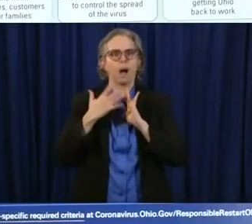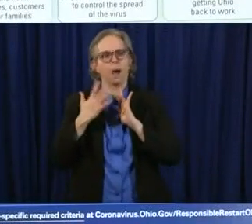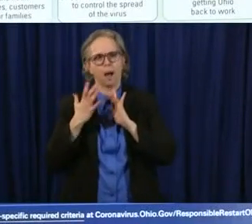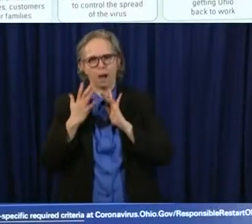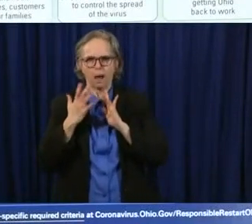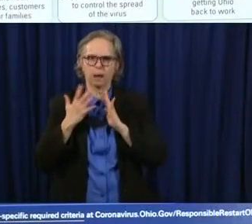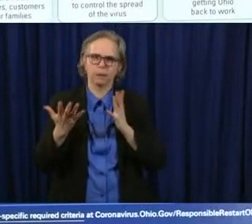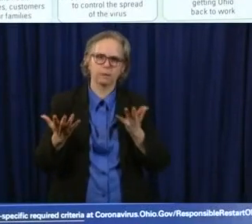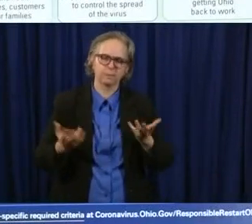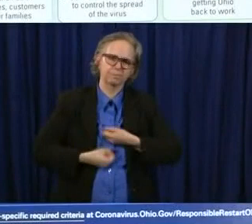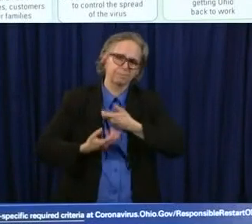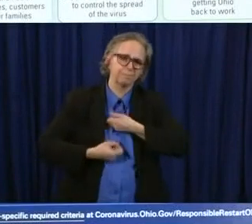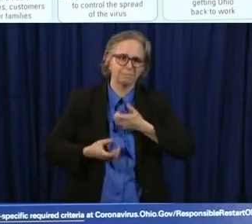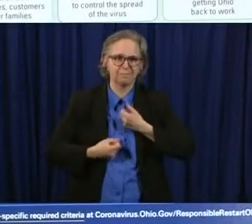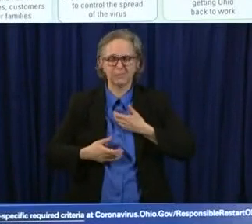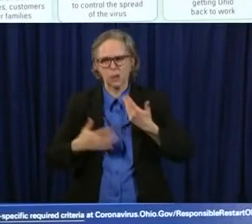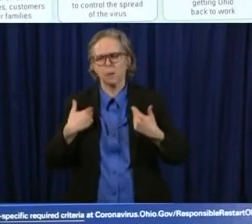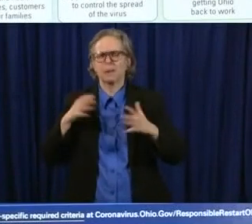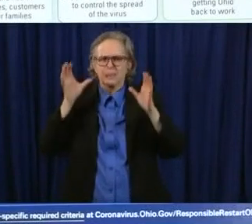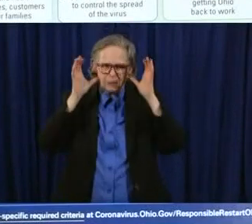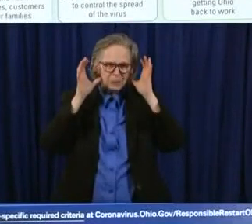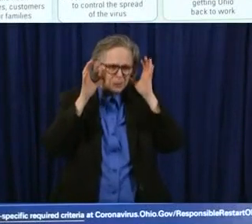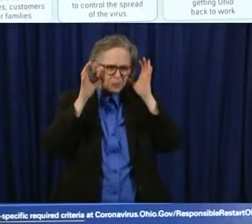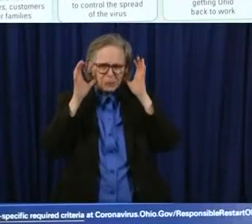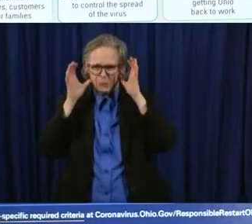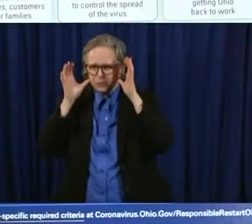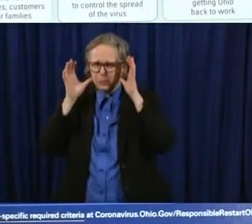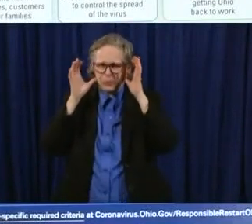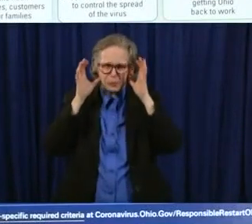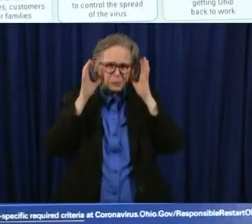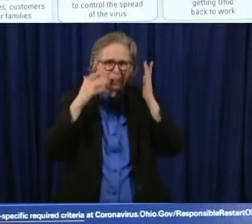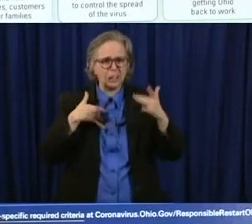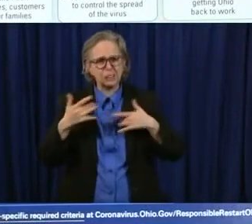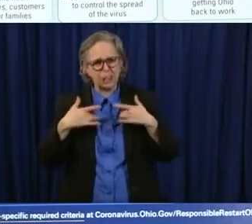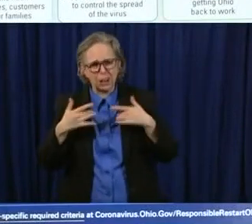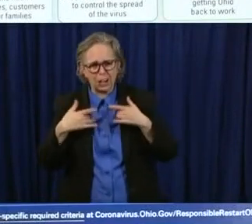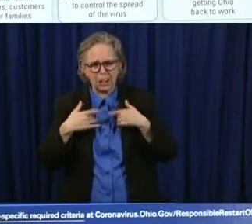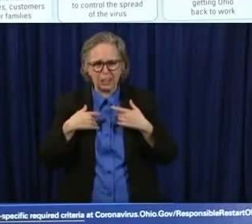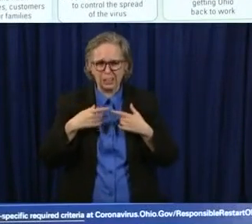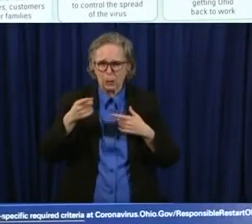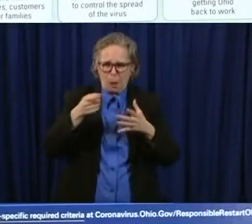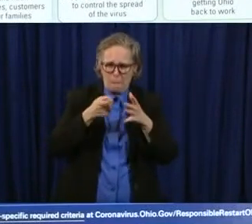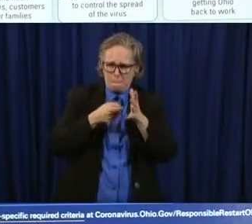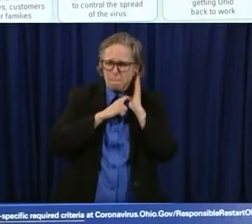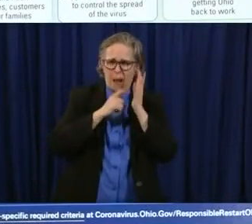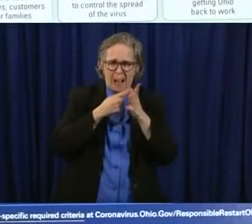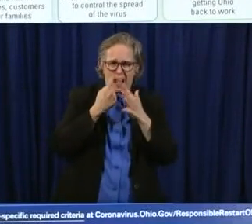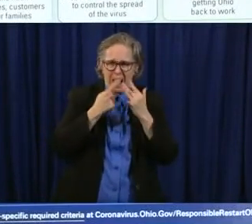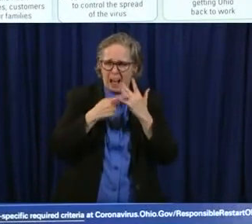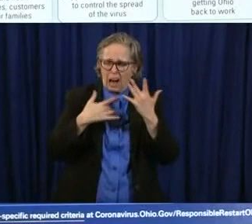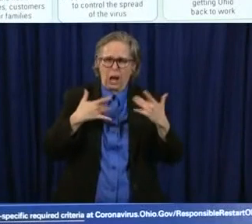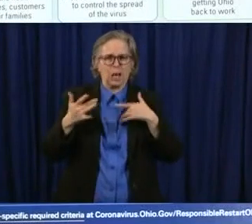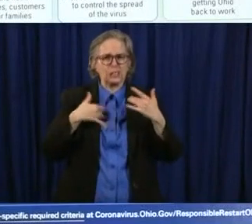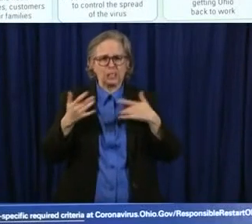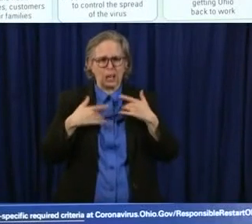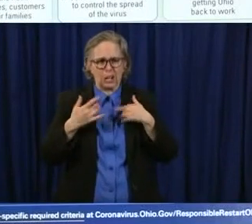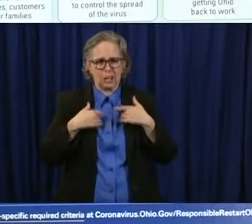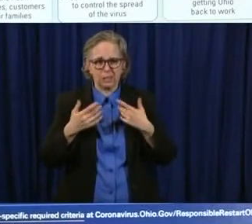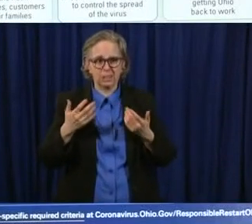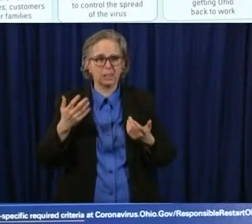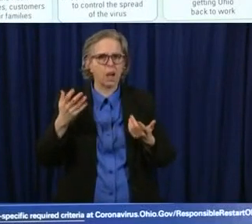um you know are concerned about some of the things that we're requiring but i've heard from a lot of employees